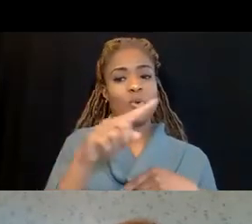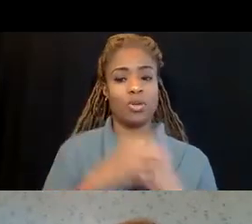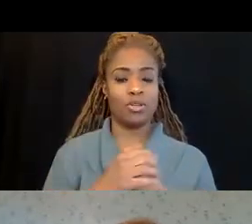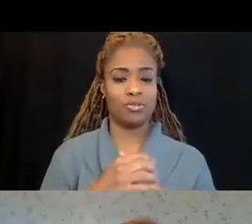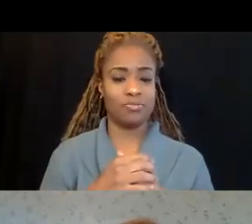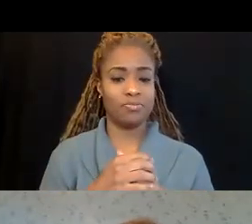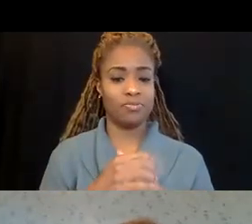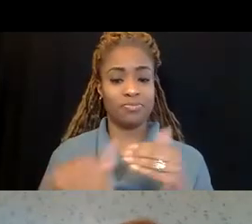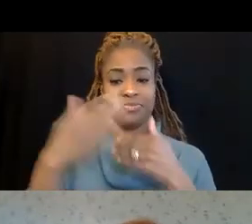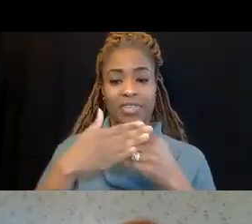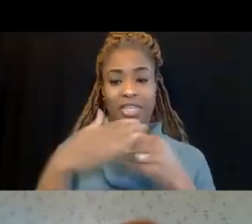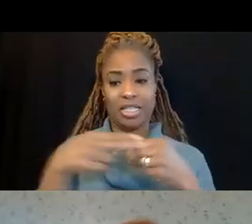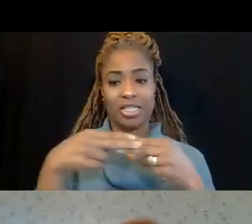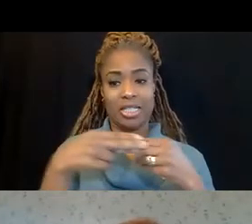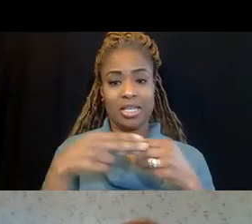Next slide.